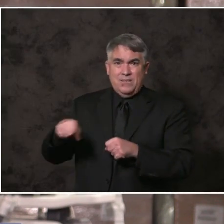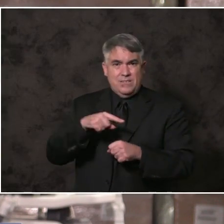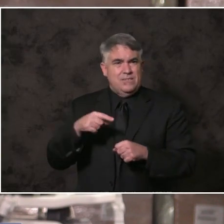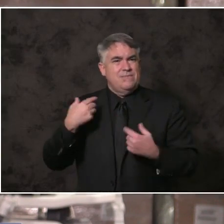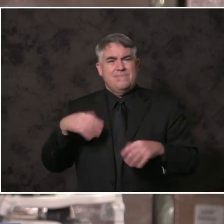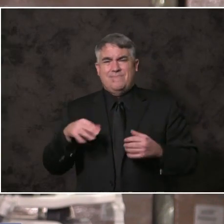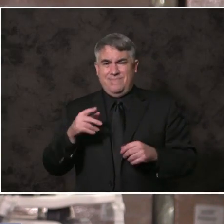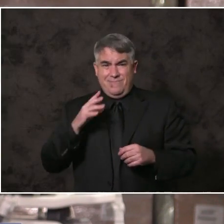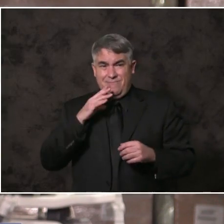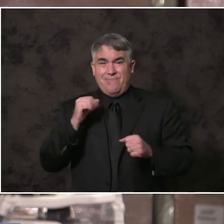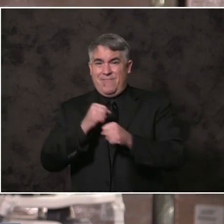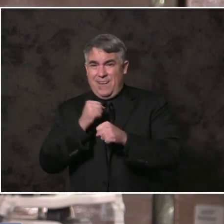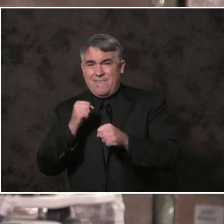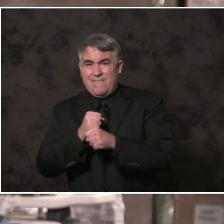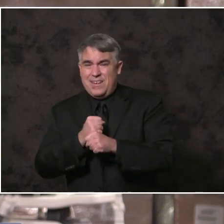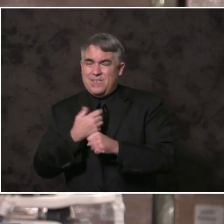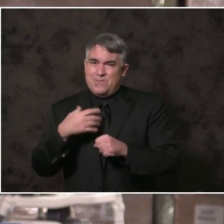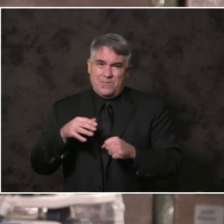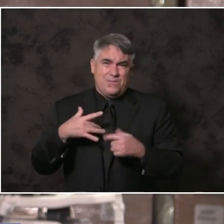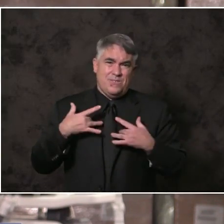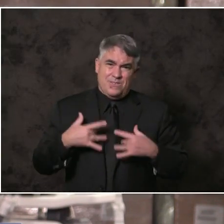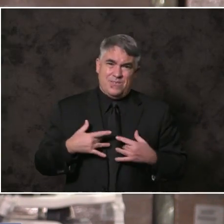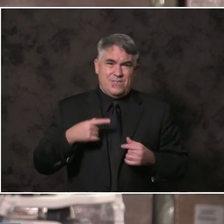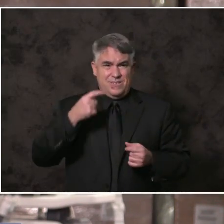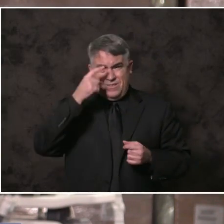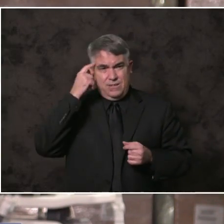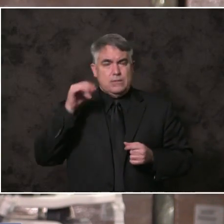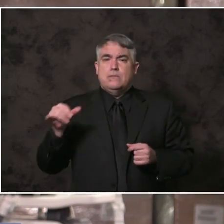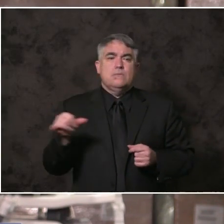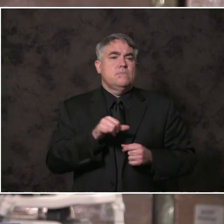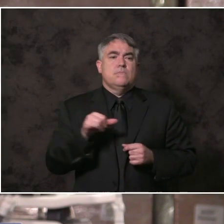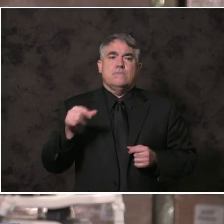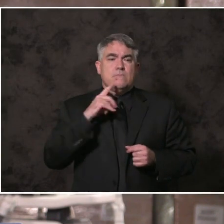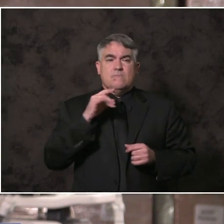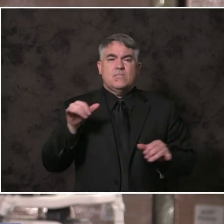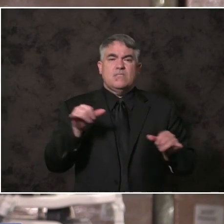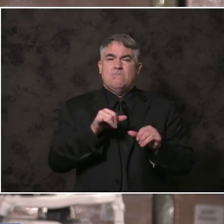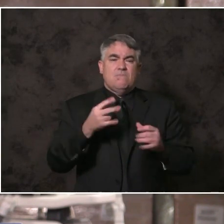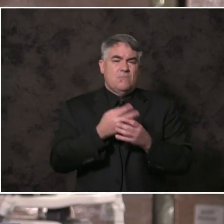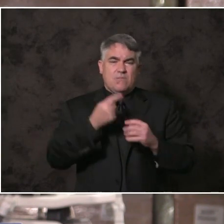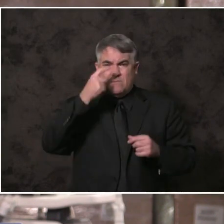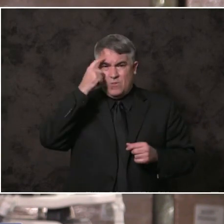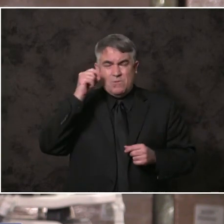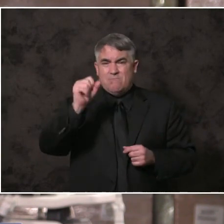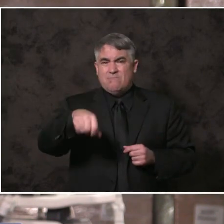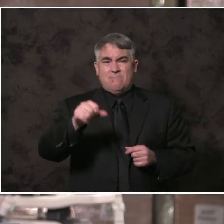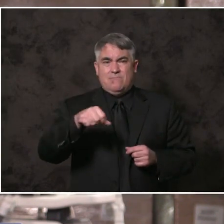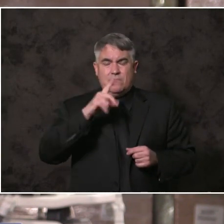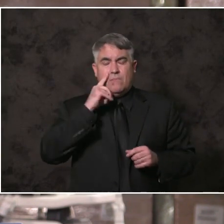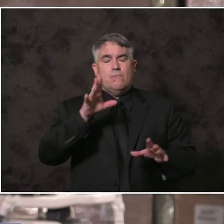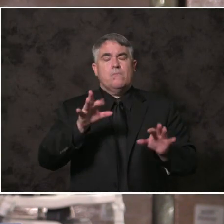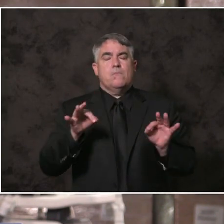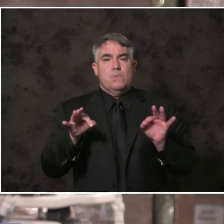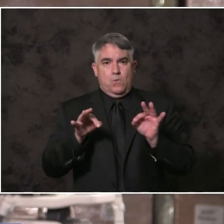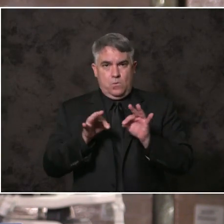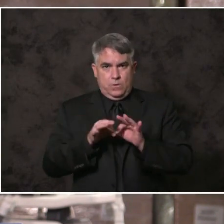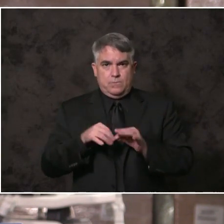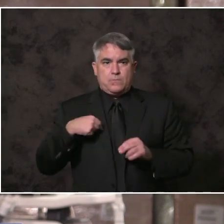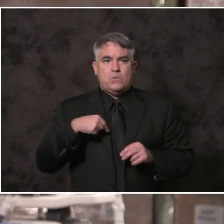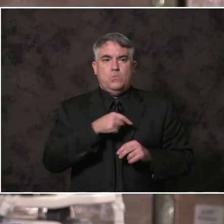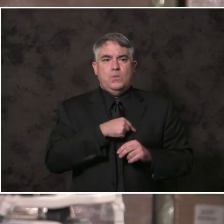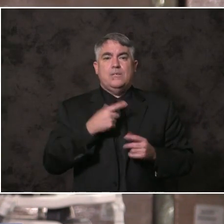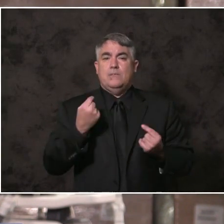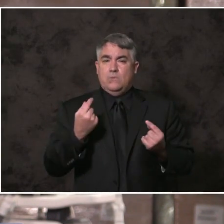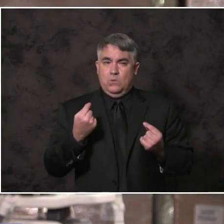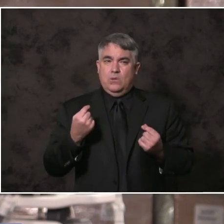combat, they both will leave some scars, some loss, some things that we will